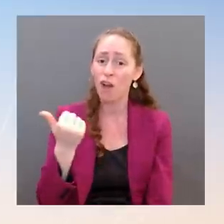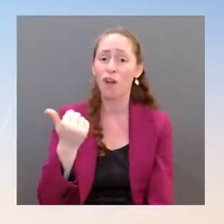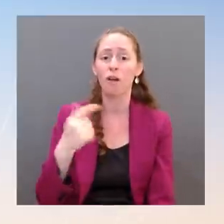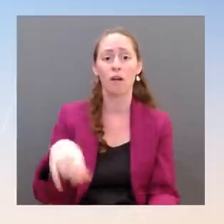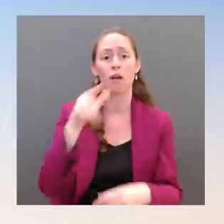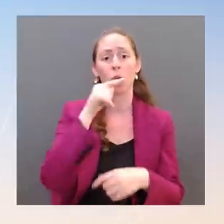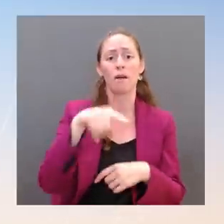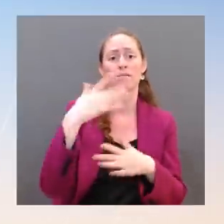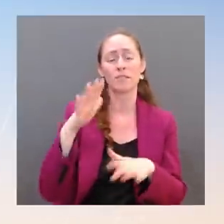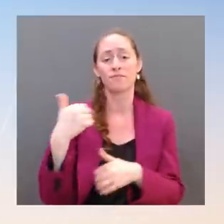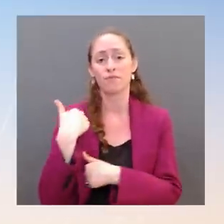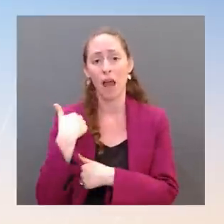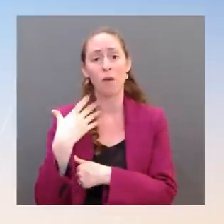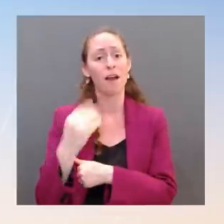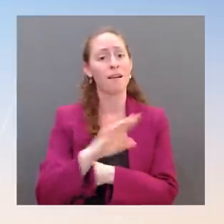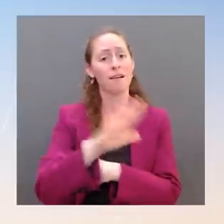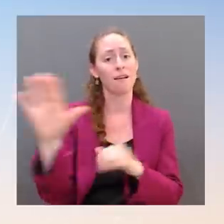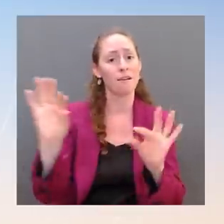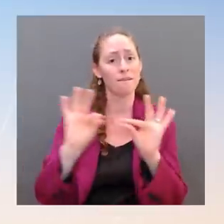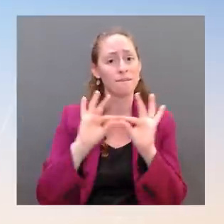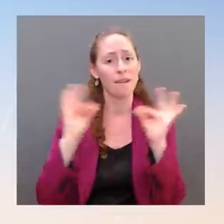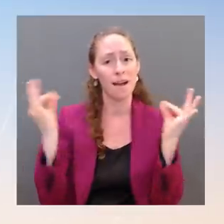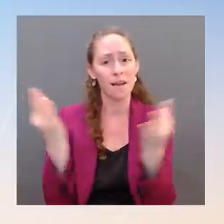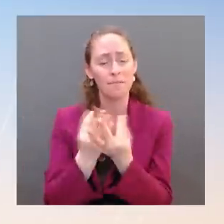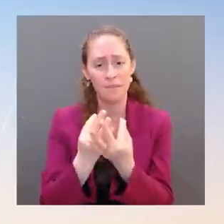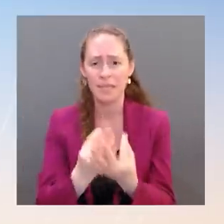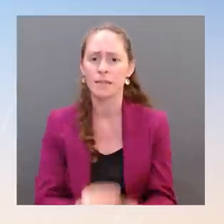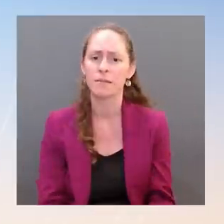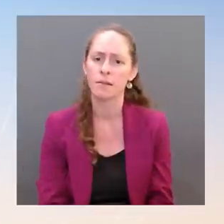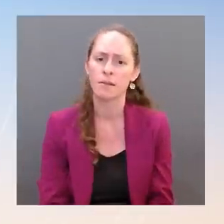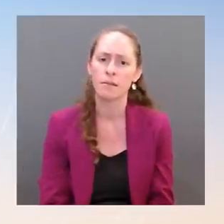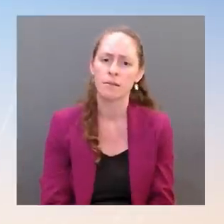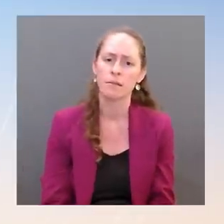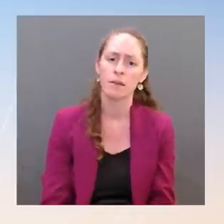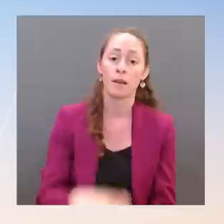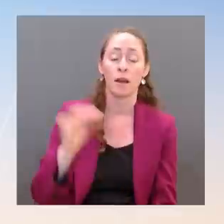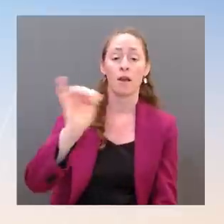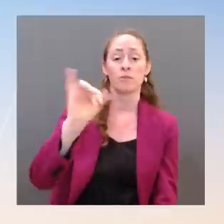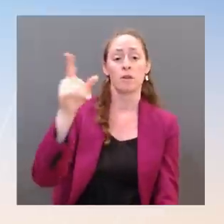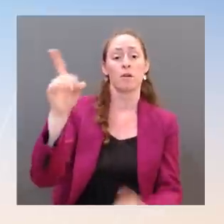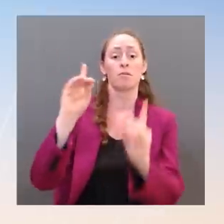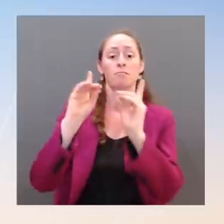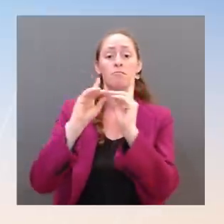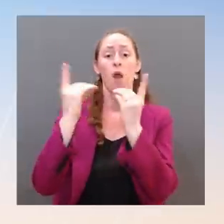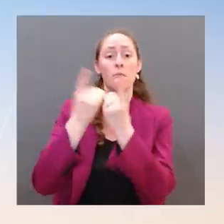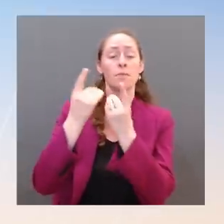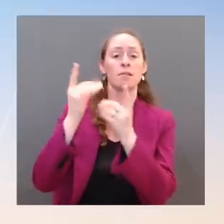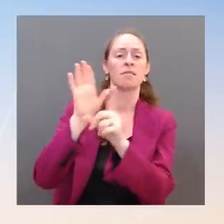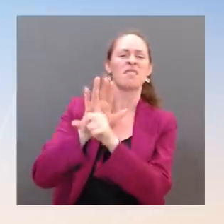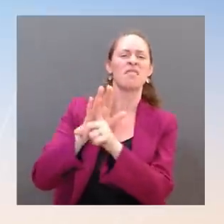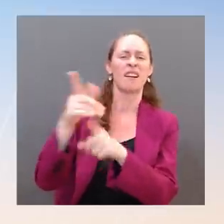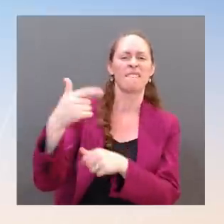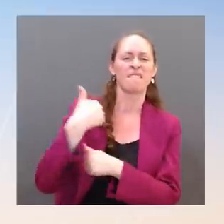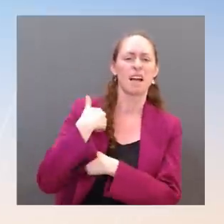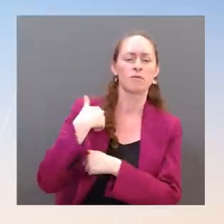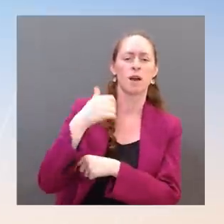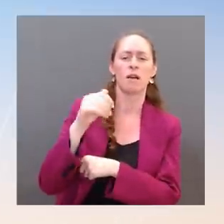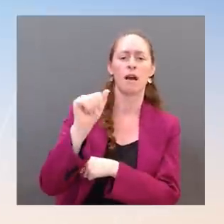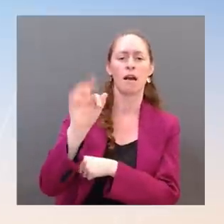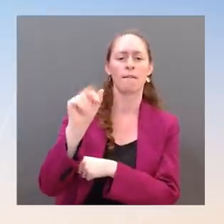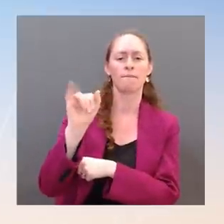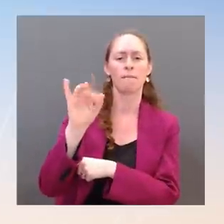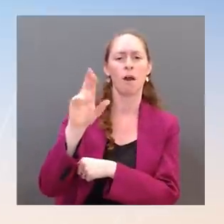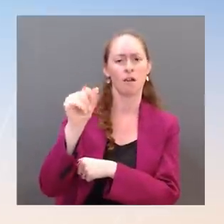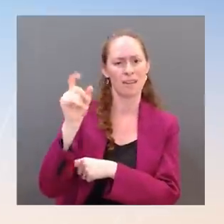Affairs can can act more nimbly to add future presumptive conditions when the evidence warrants.